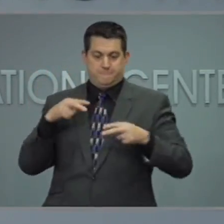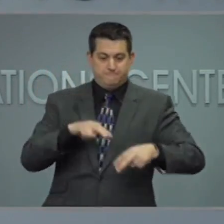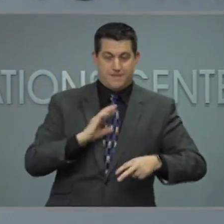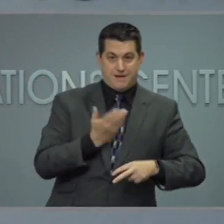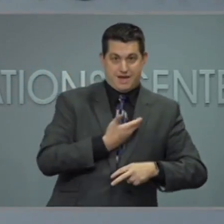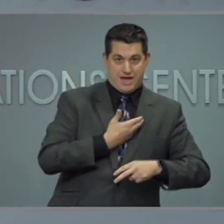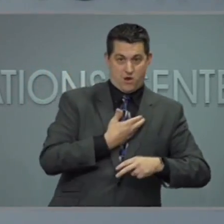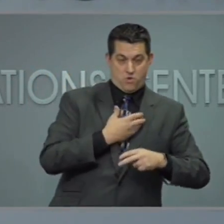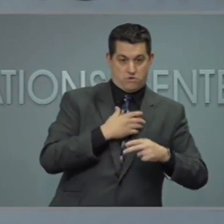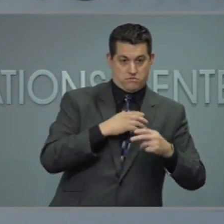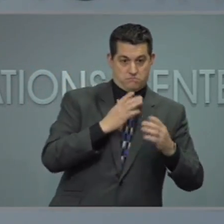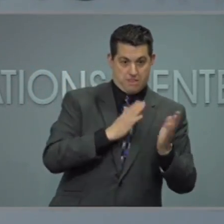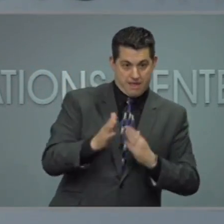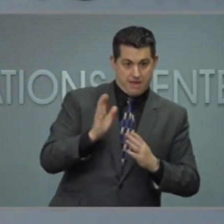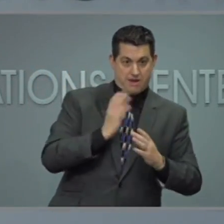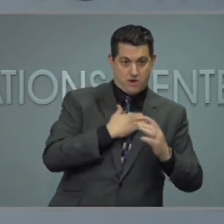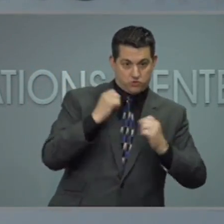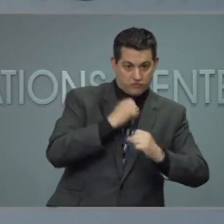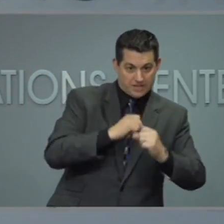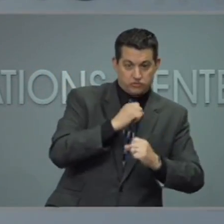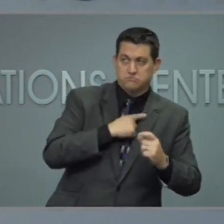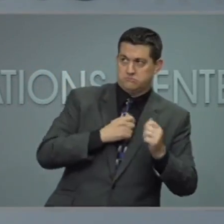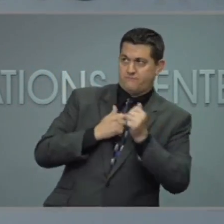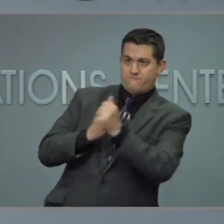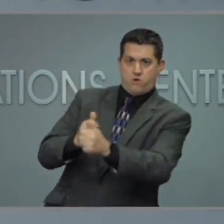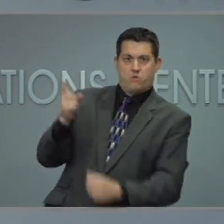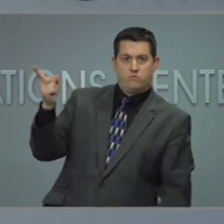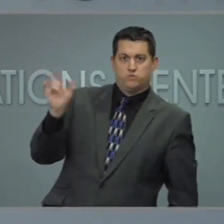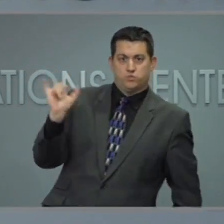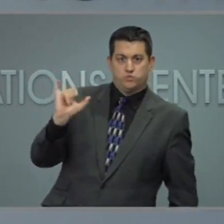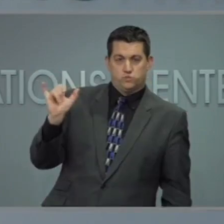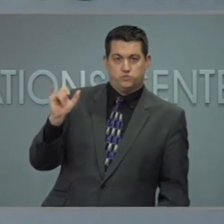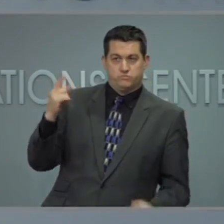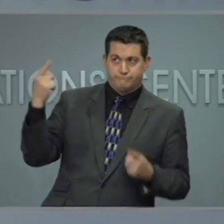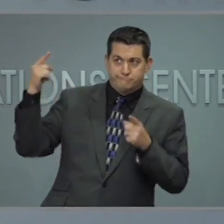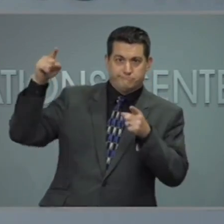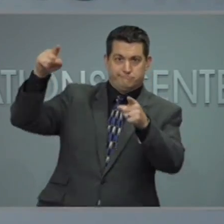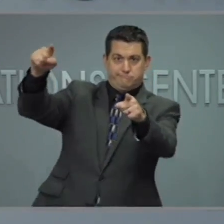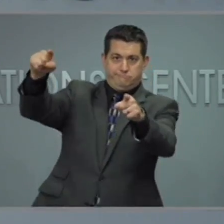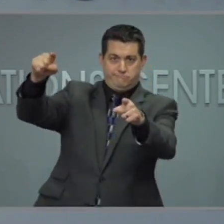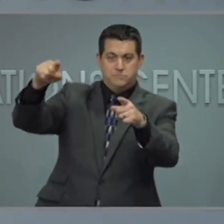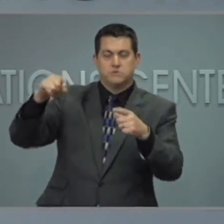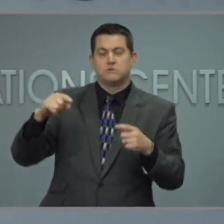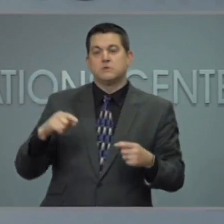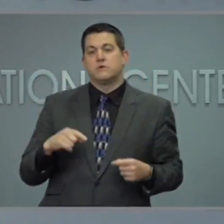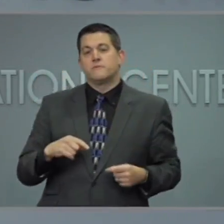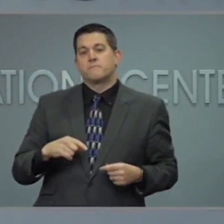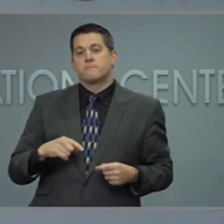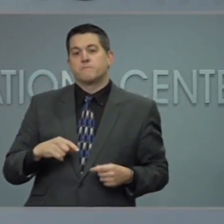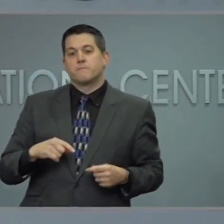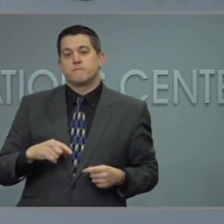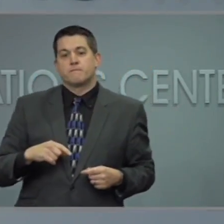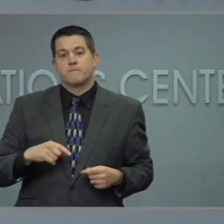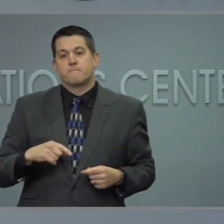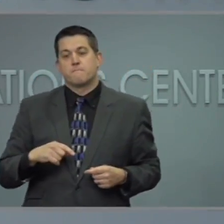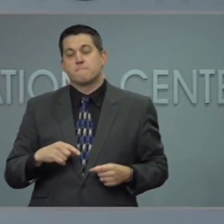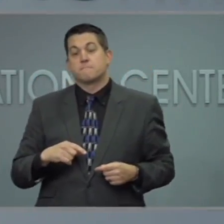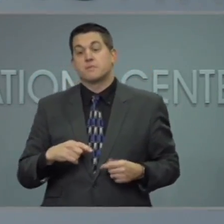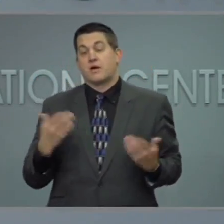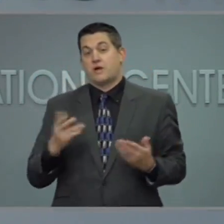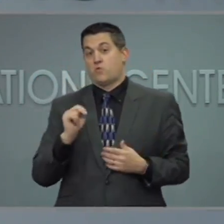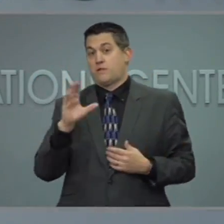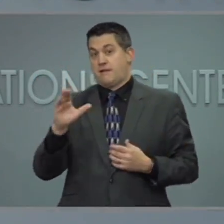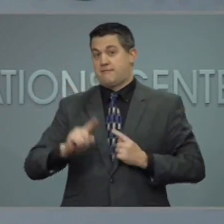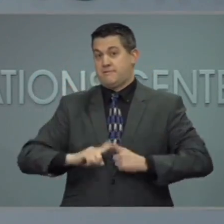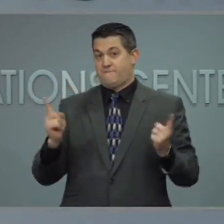what we were doing and follow what the CDC had. Now, the thing that's different about us here in North